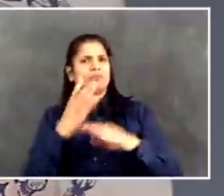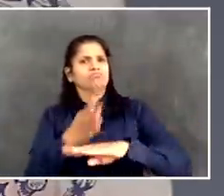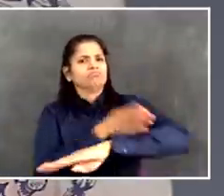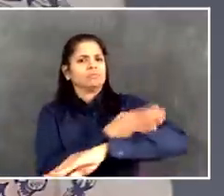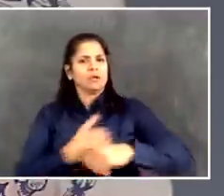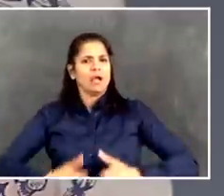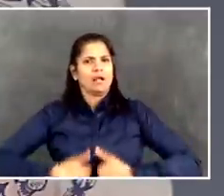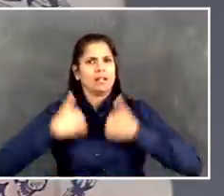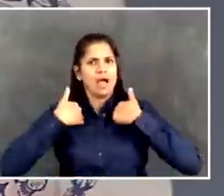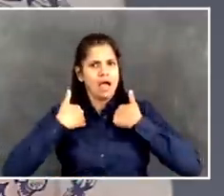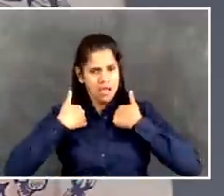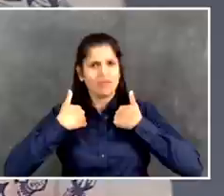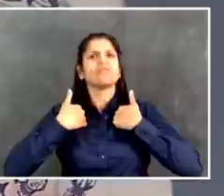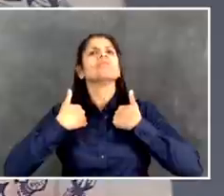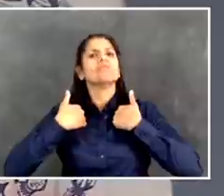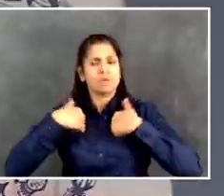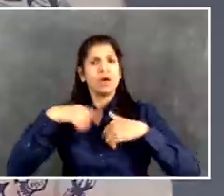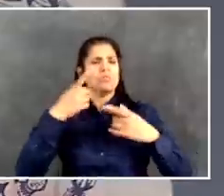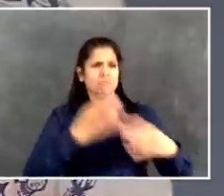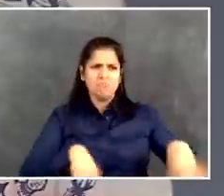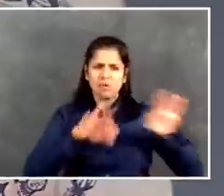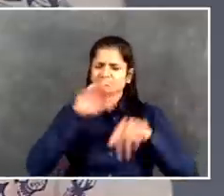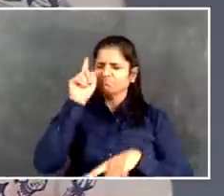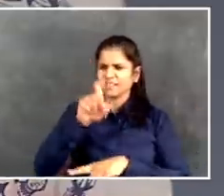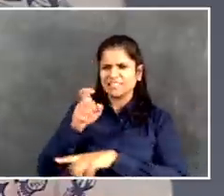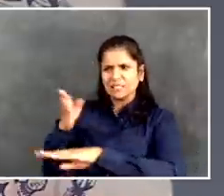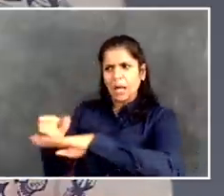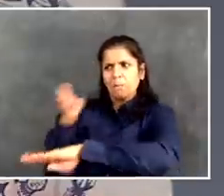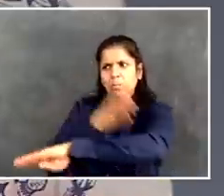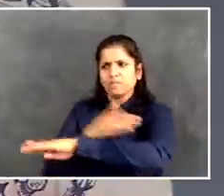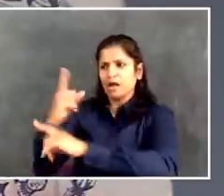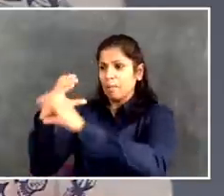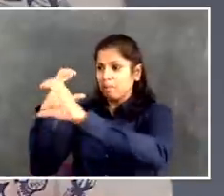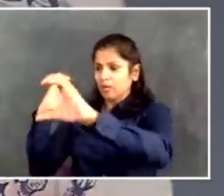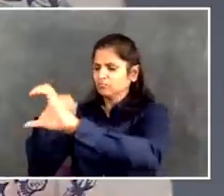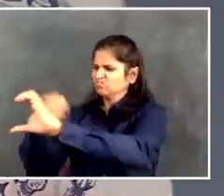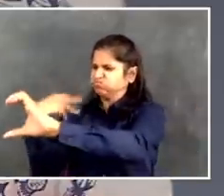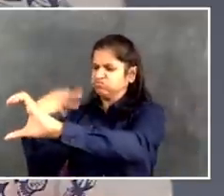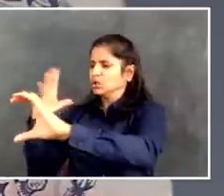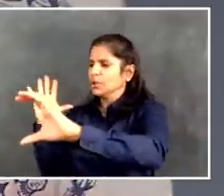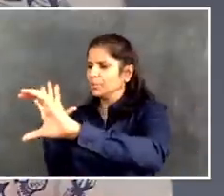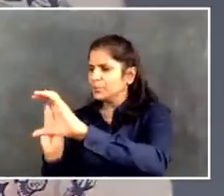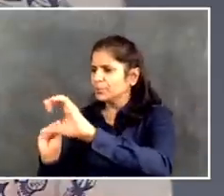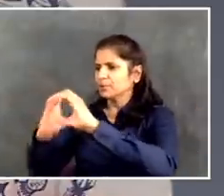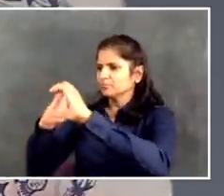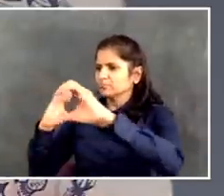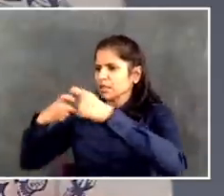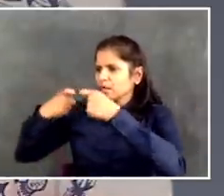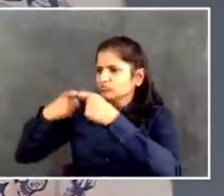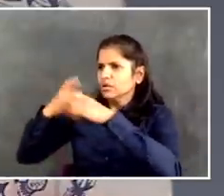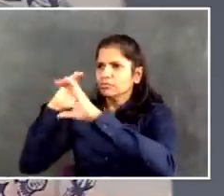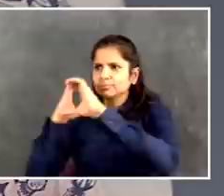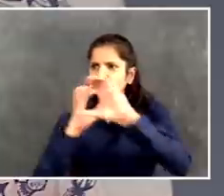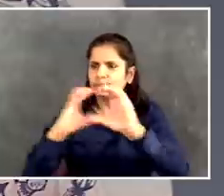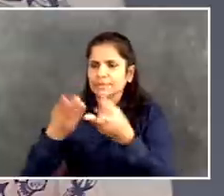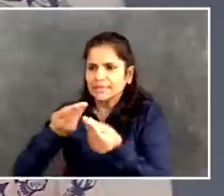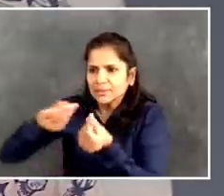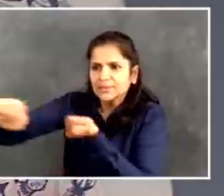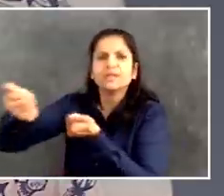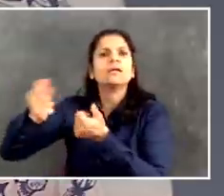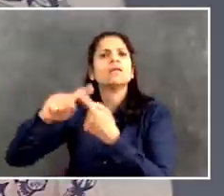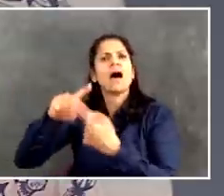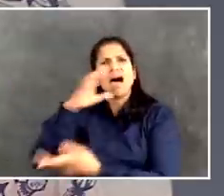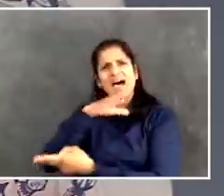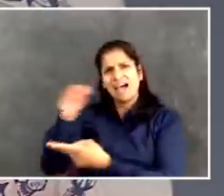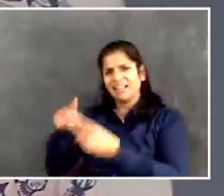the quality of the experience, all the things that determine whether people are willing to engage or not. We just have to double